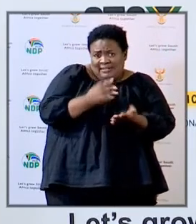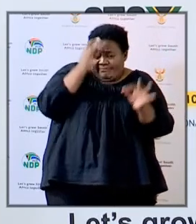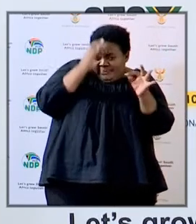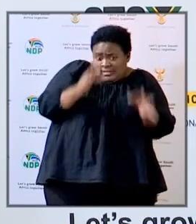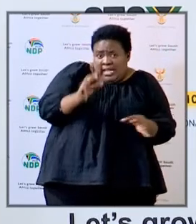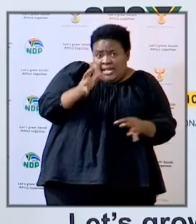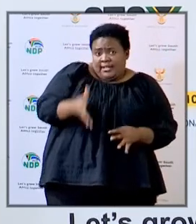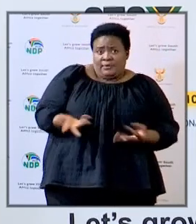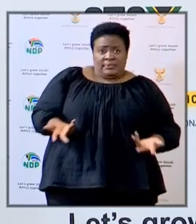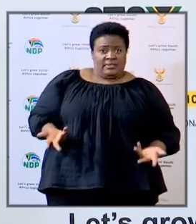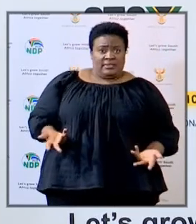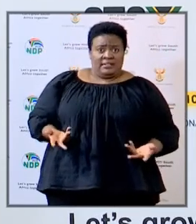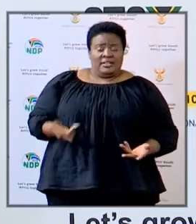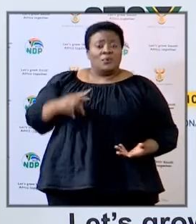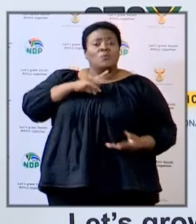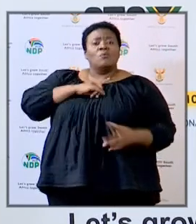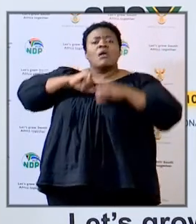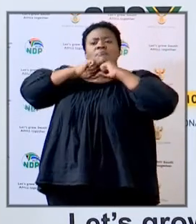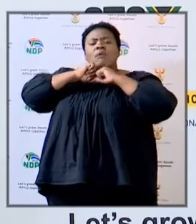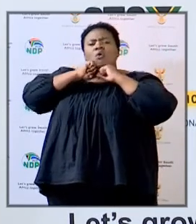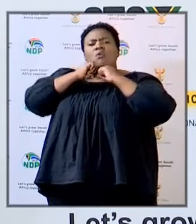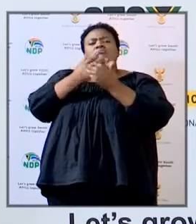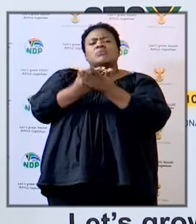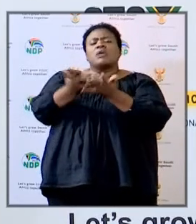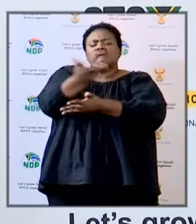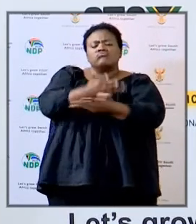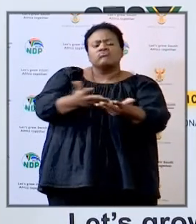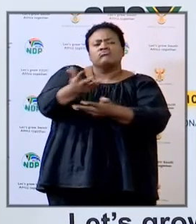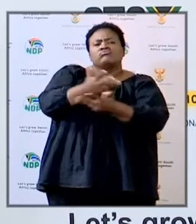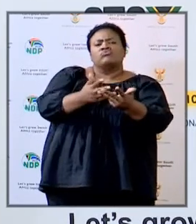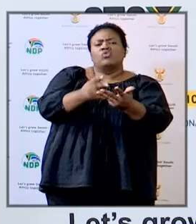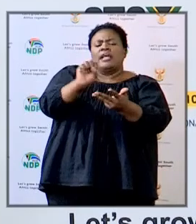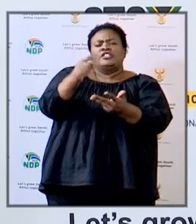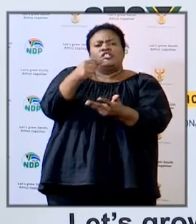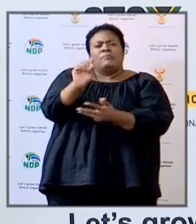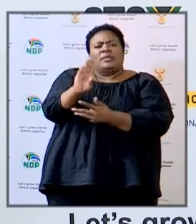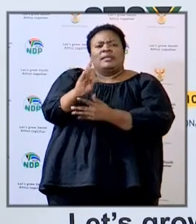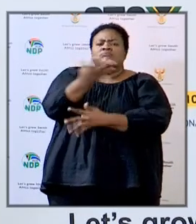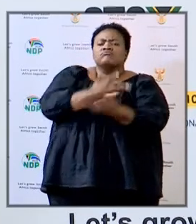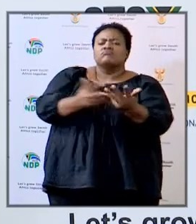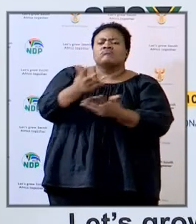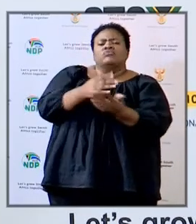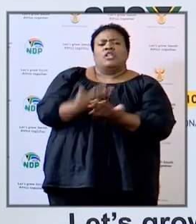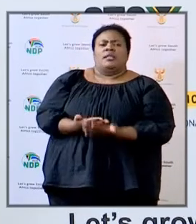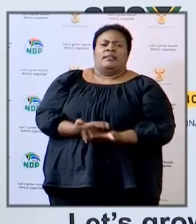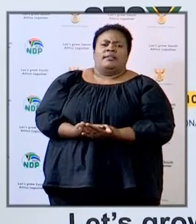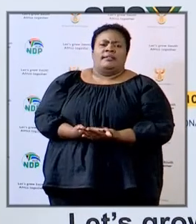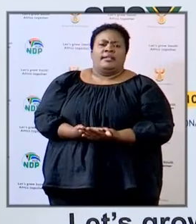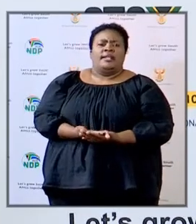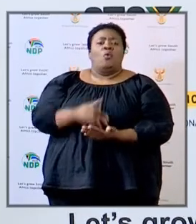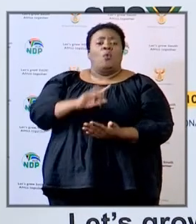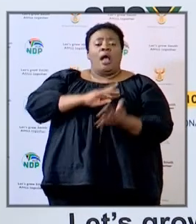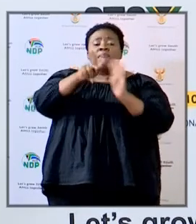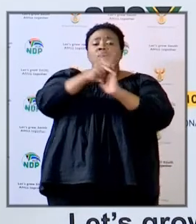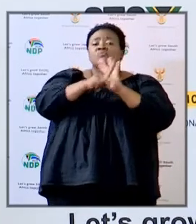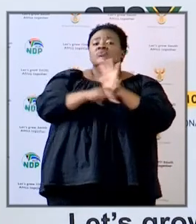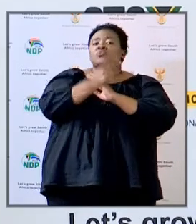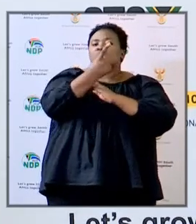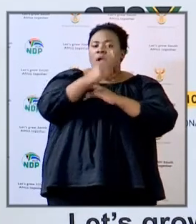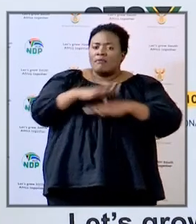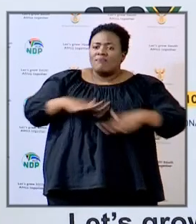so that parents can engage with the school governing bodies with the you can't have an overall policy